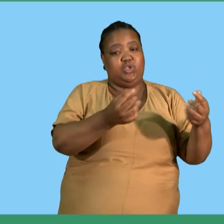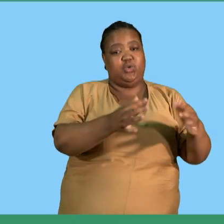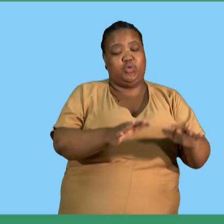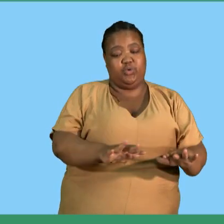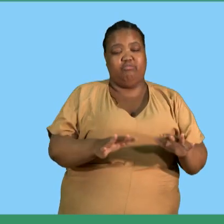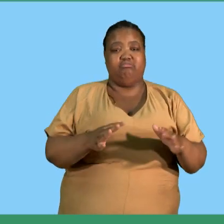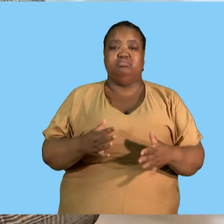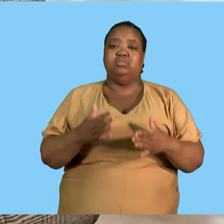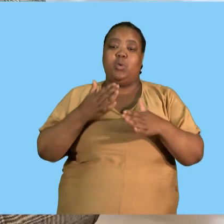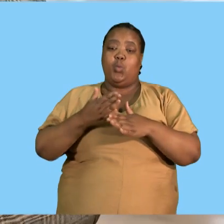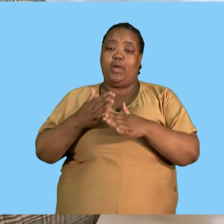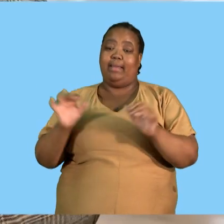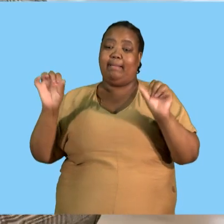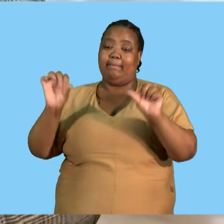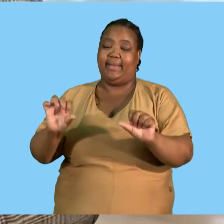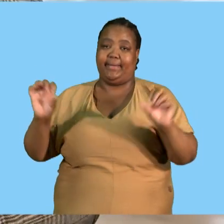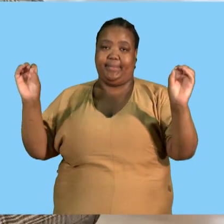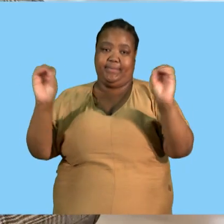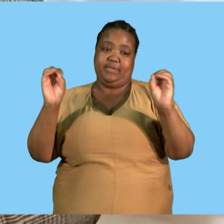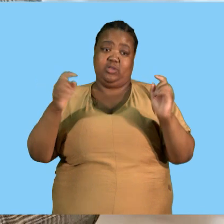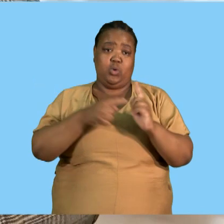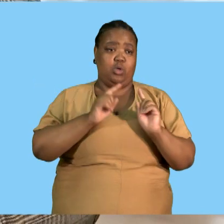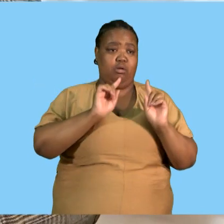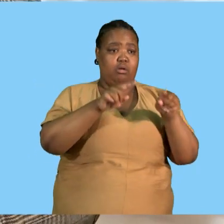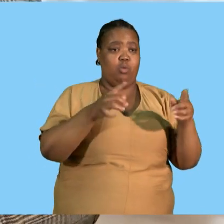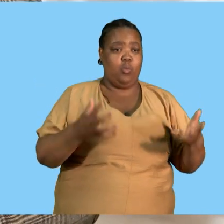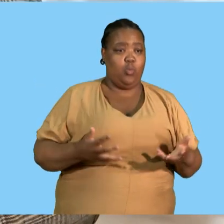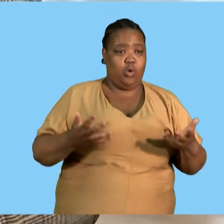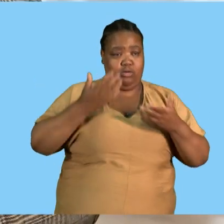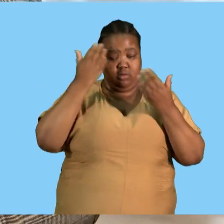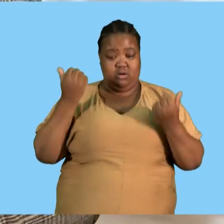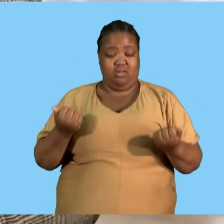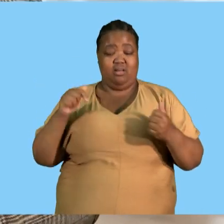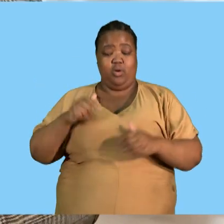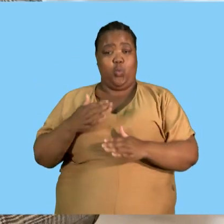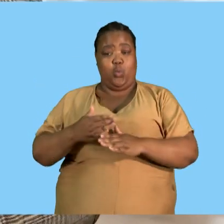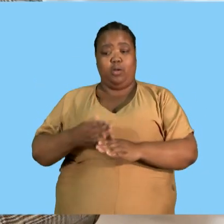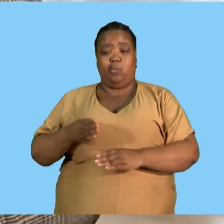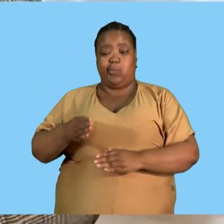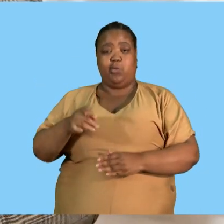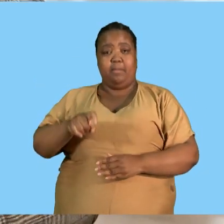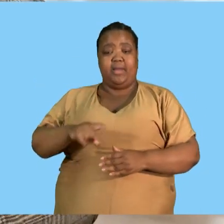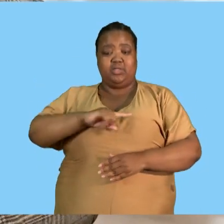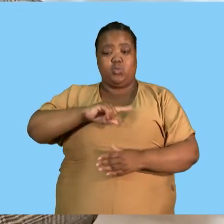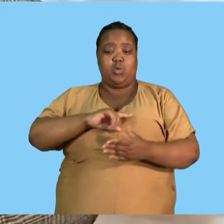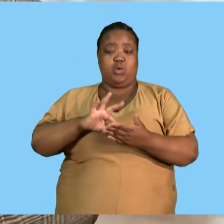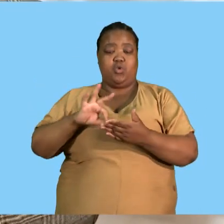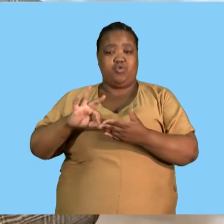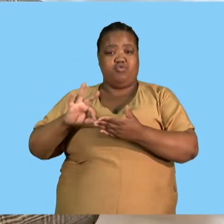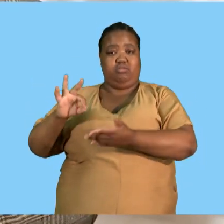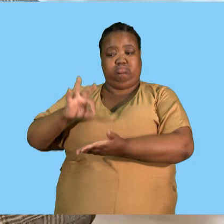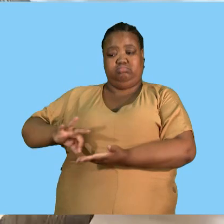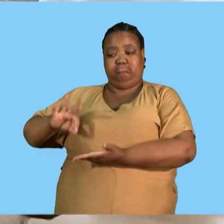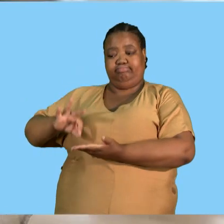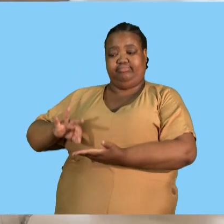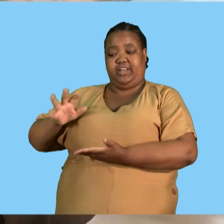after lucas where do you go after making those deliveries we do not know you're supposed to be at work you sign the contract you sign the contract that